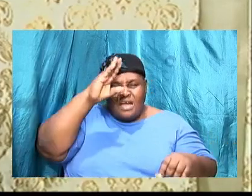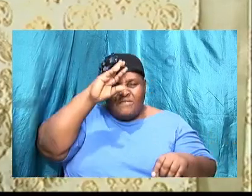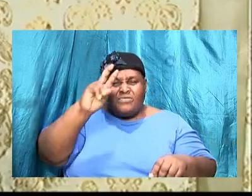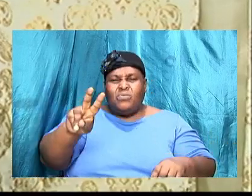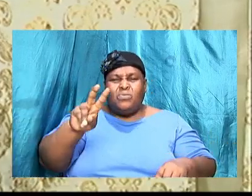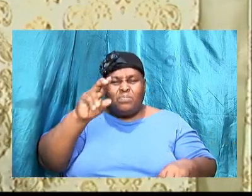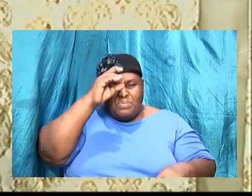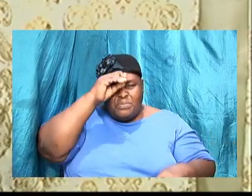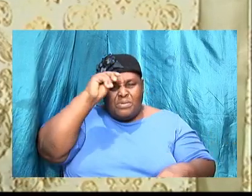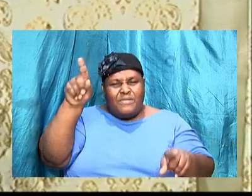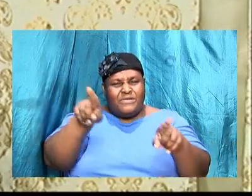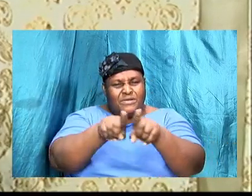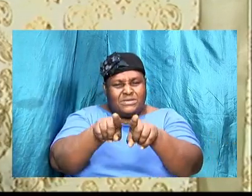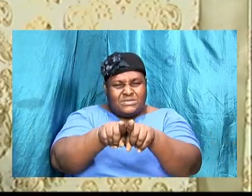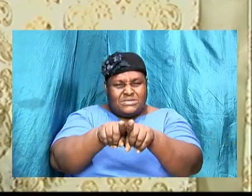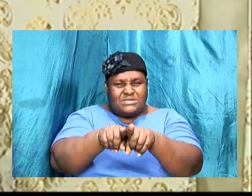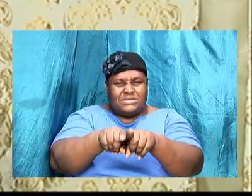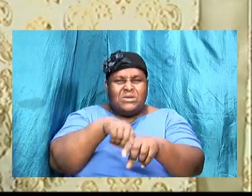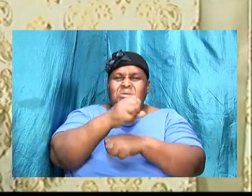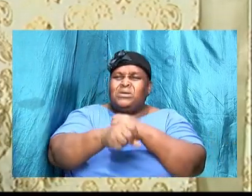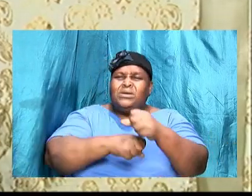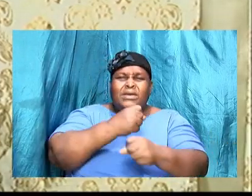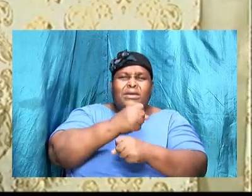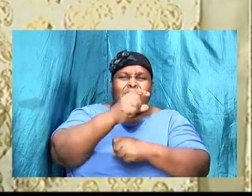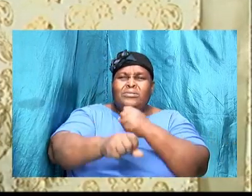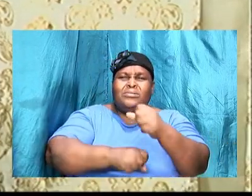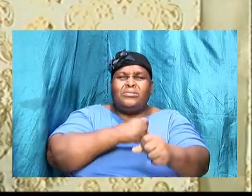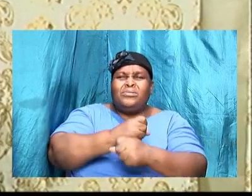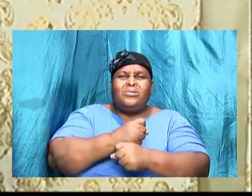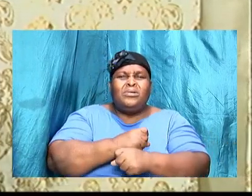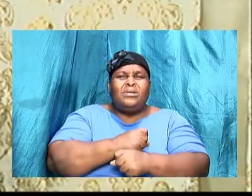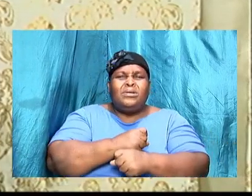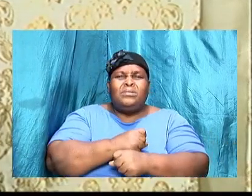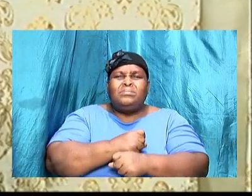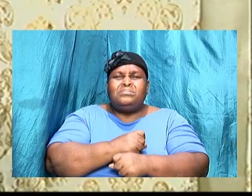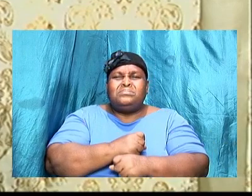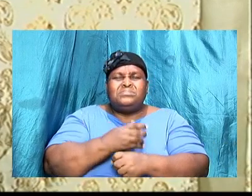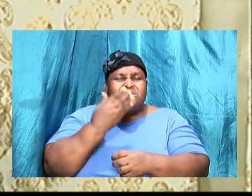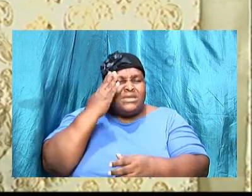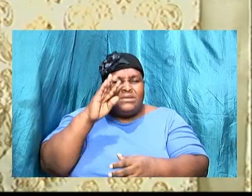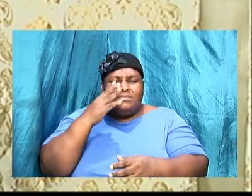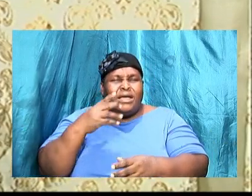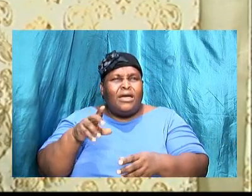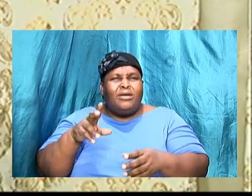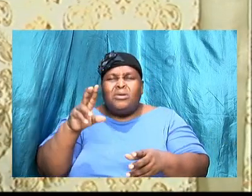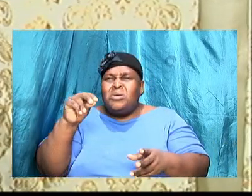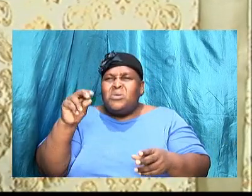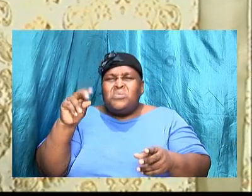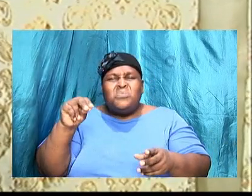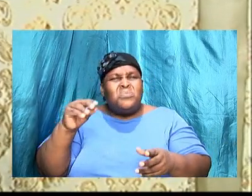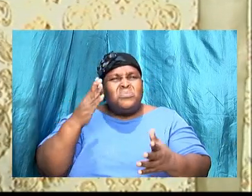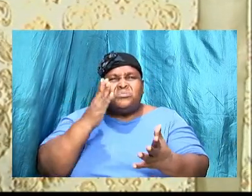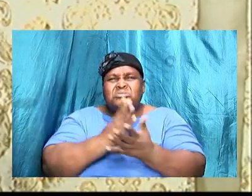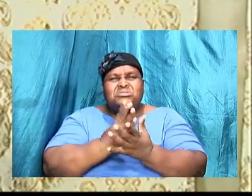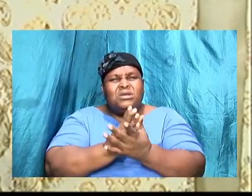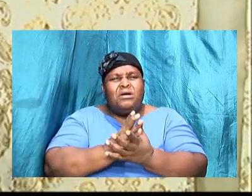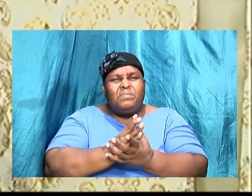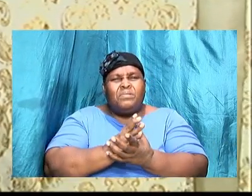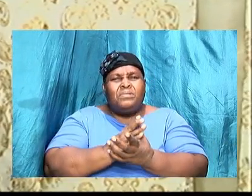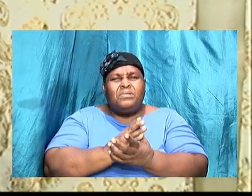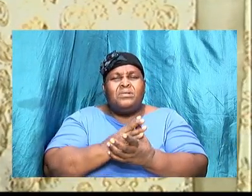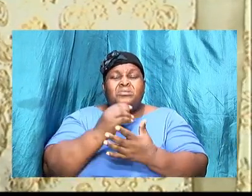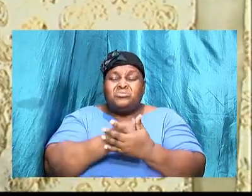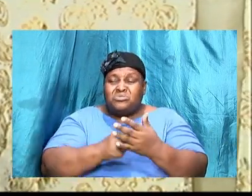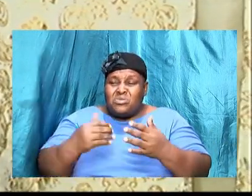after year and it seems like there can be no solution I want you to understand that something is happening that we need to